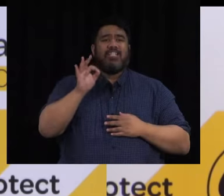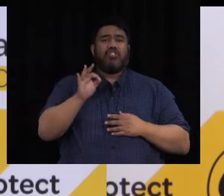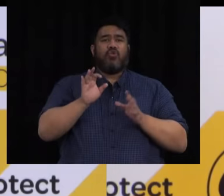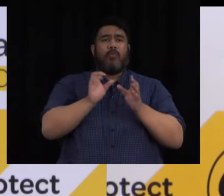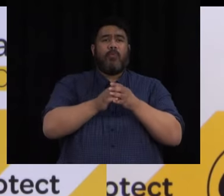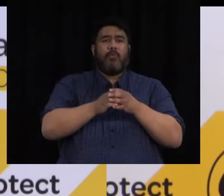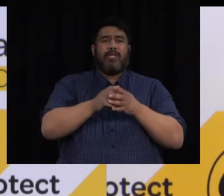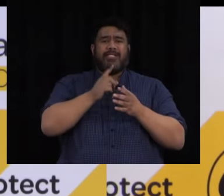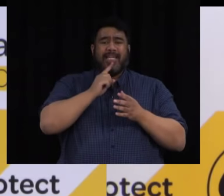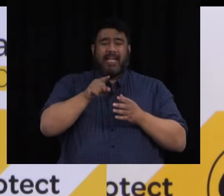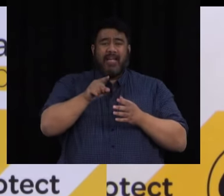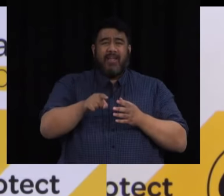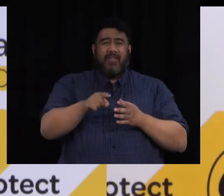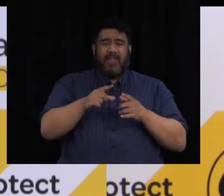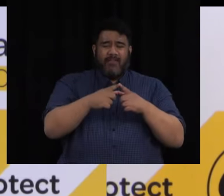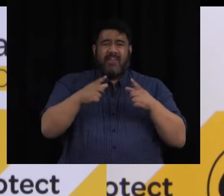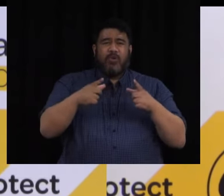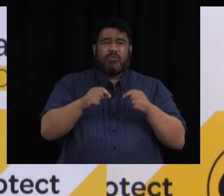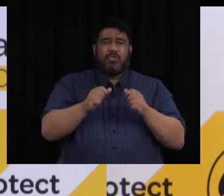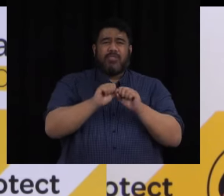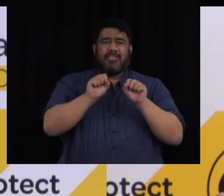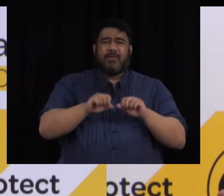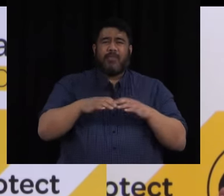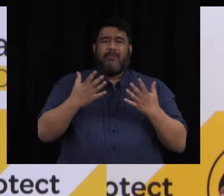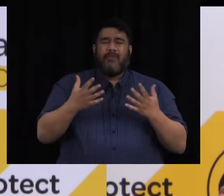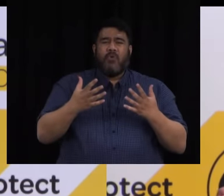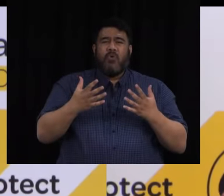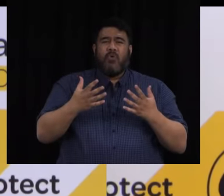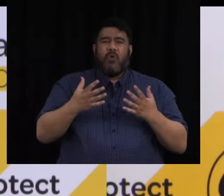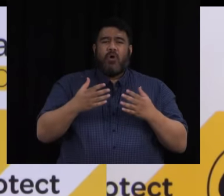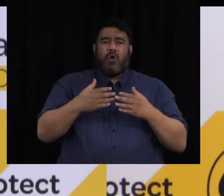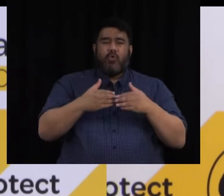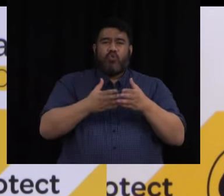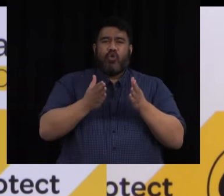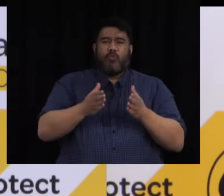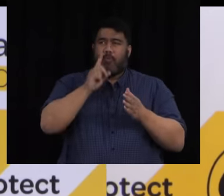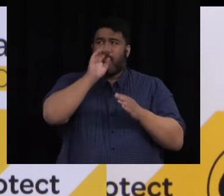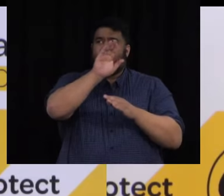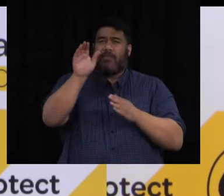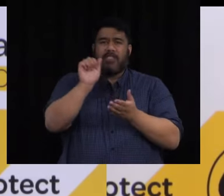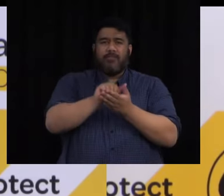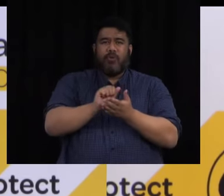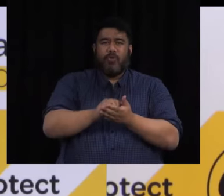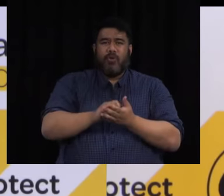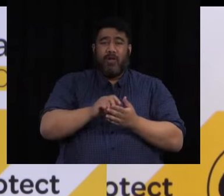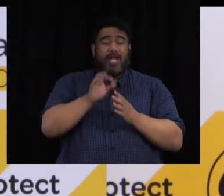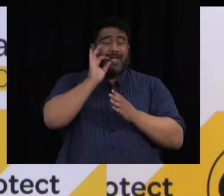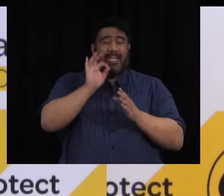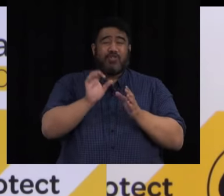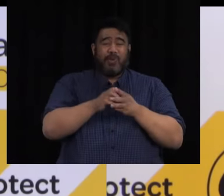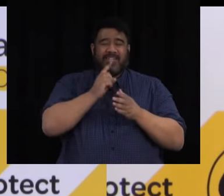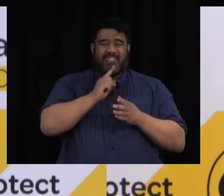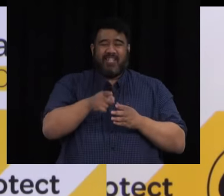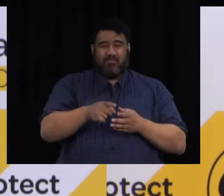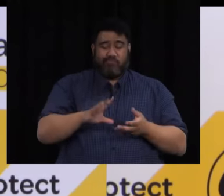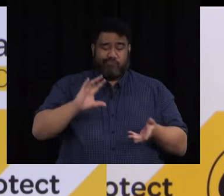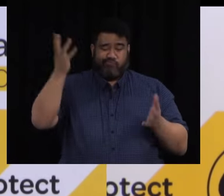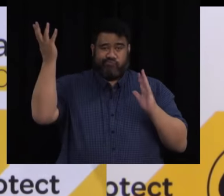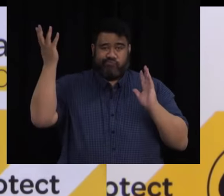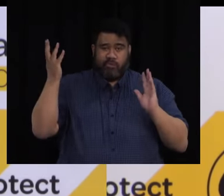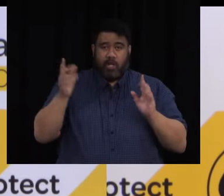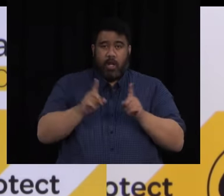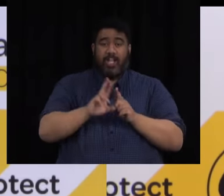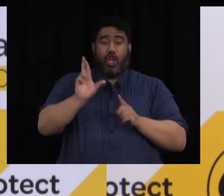misery and says it could clear the back log in a week. What do you make of those comments? Well I mean just to put those numbers into perspective yes there is a lot